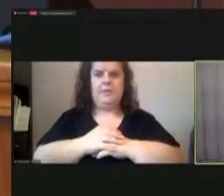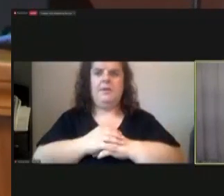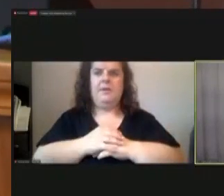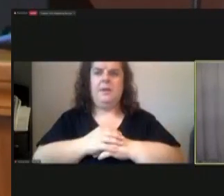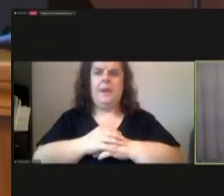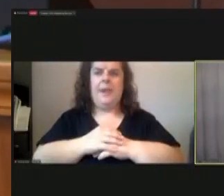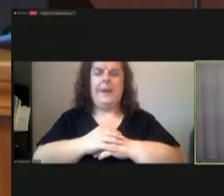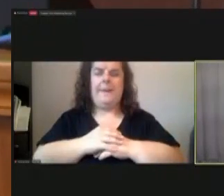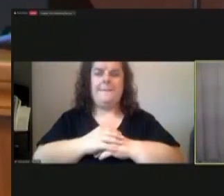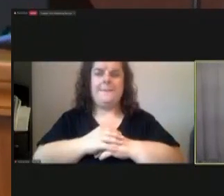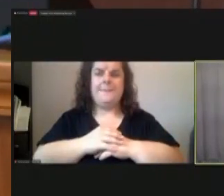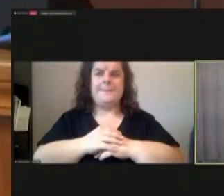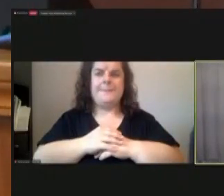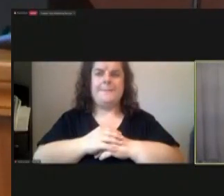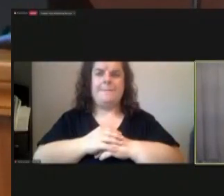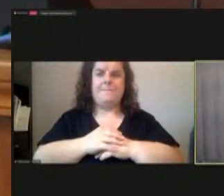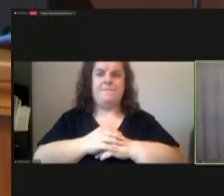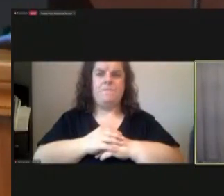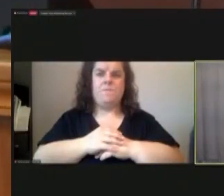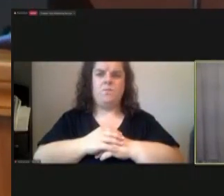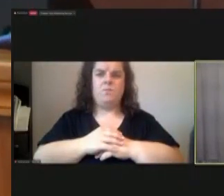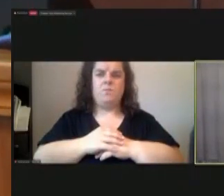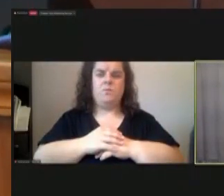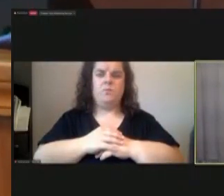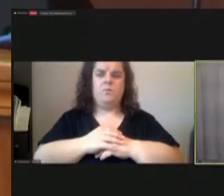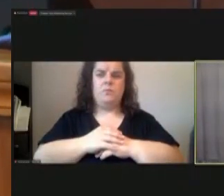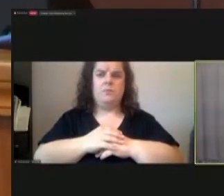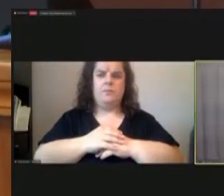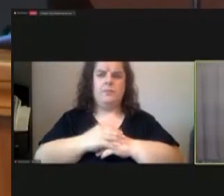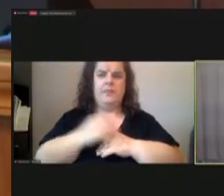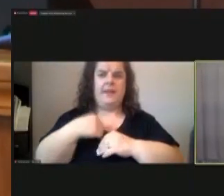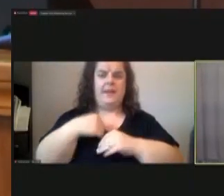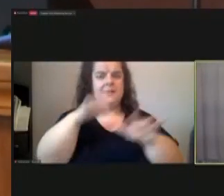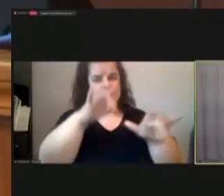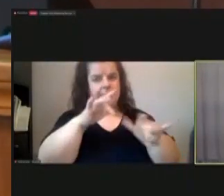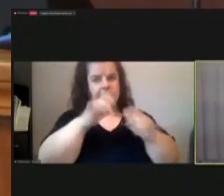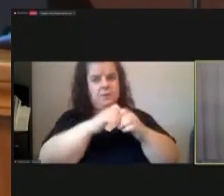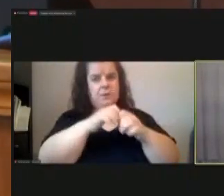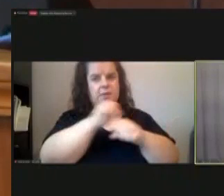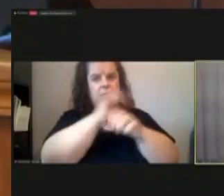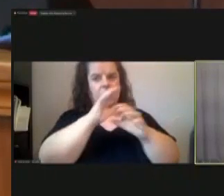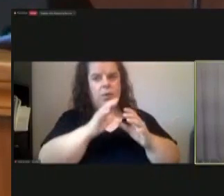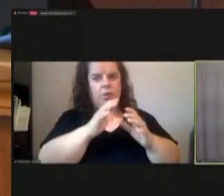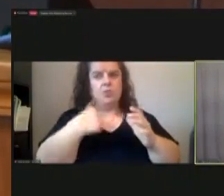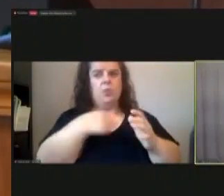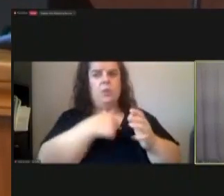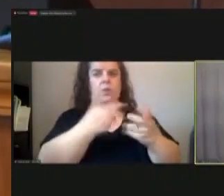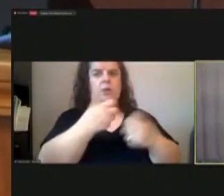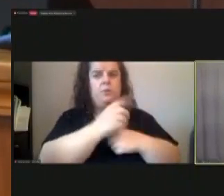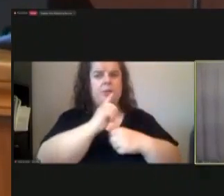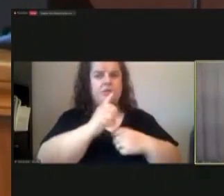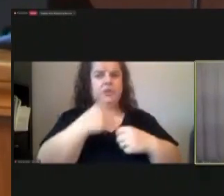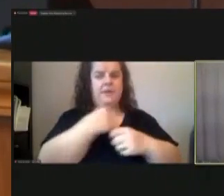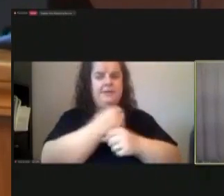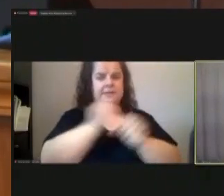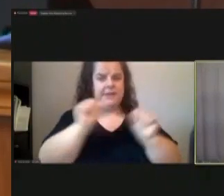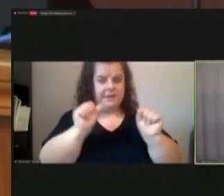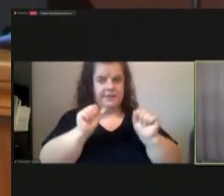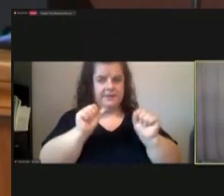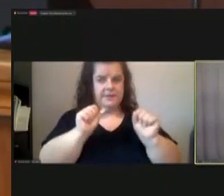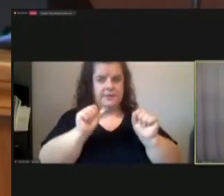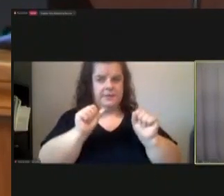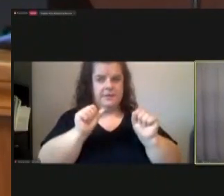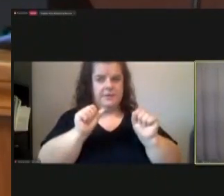and a lot of sympathize with employees we certainly want to make sure that we have safe and